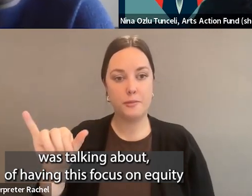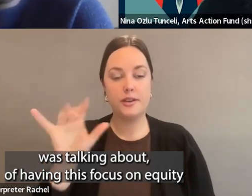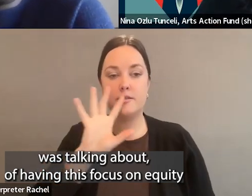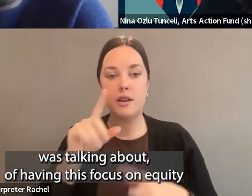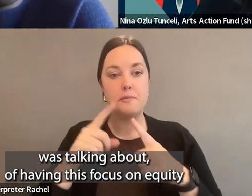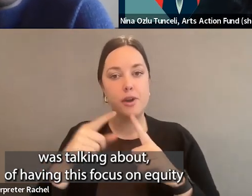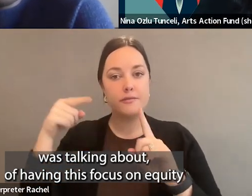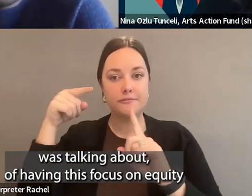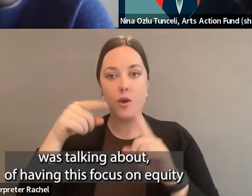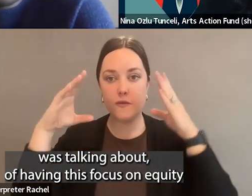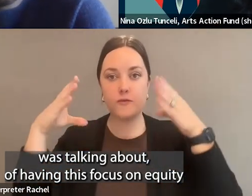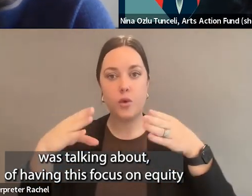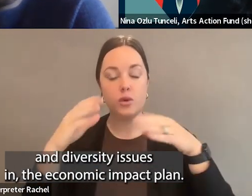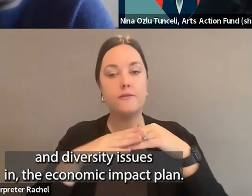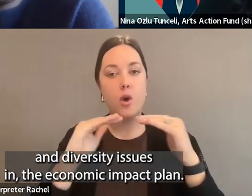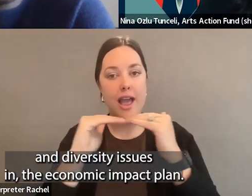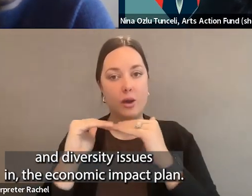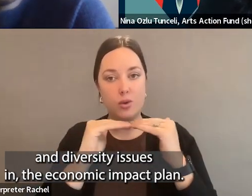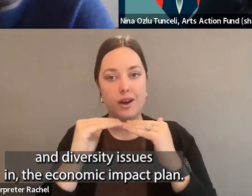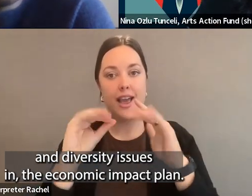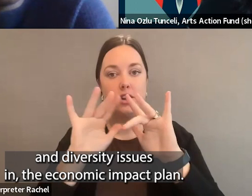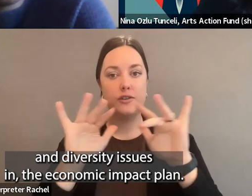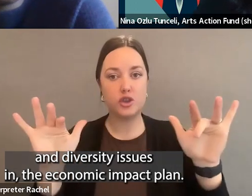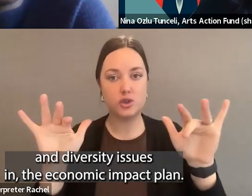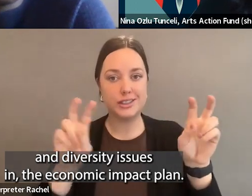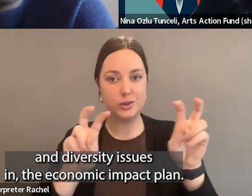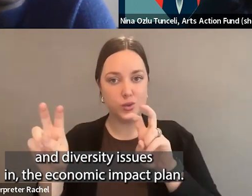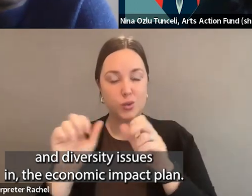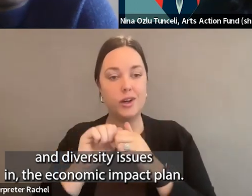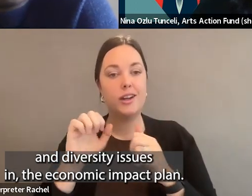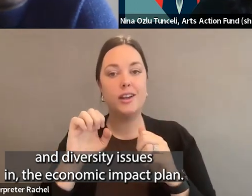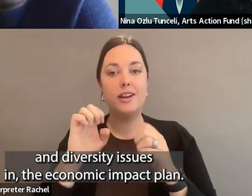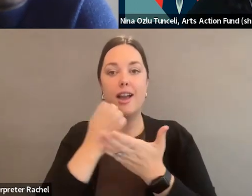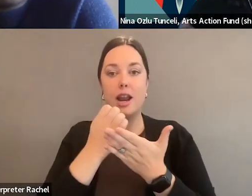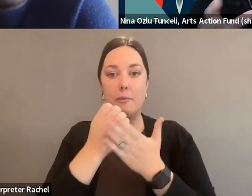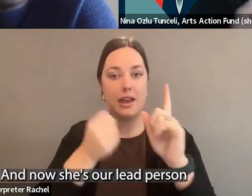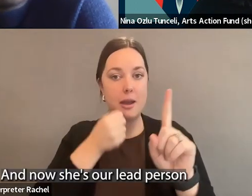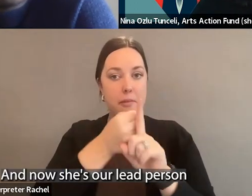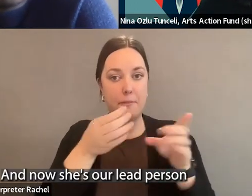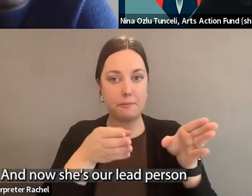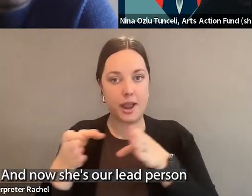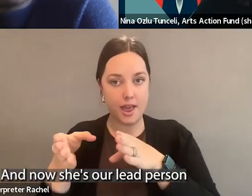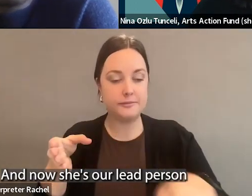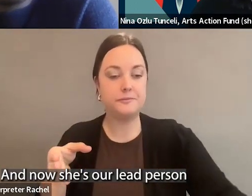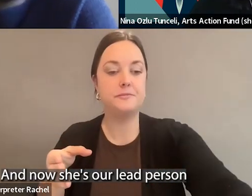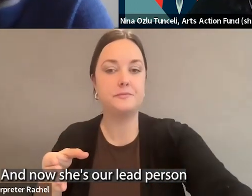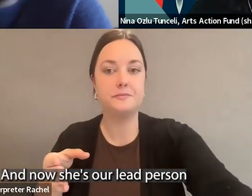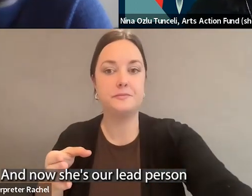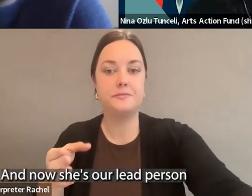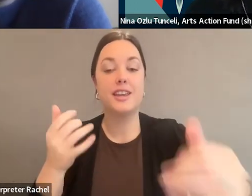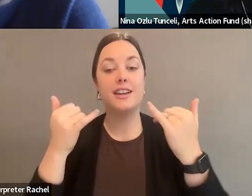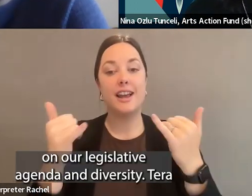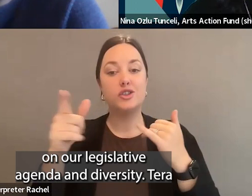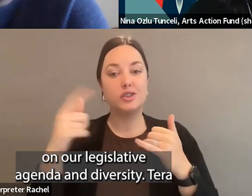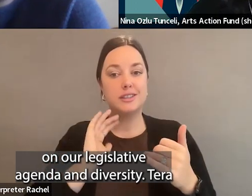having this focus on equity and diversity issues in the economic impact plan. And now she's our lead